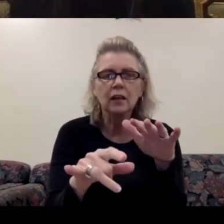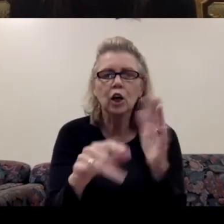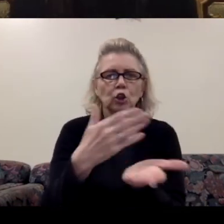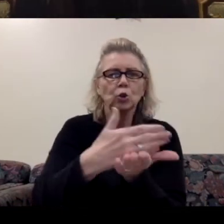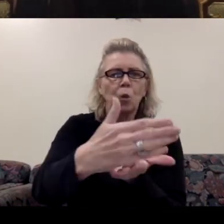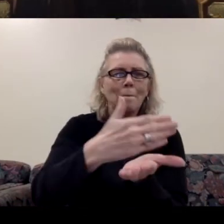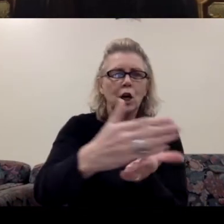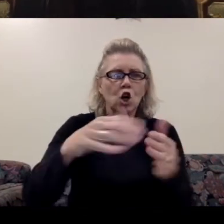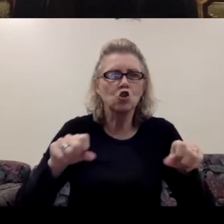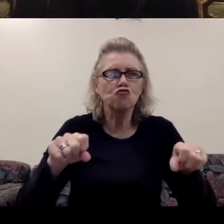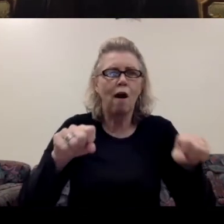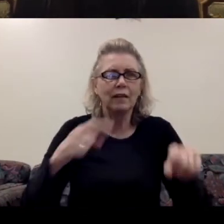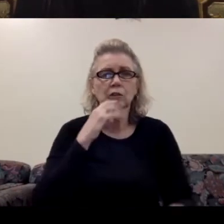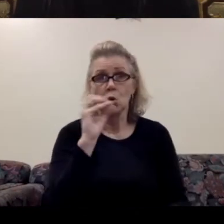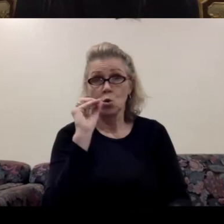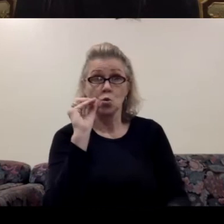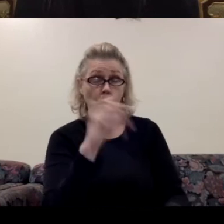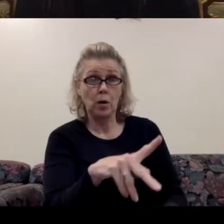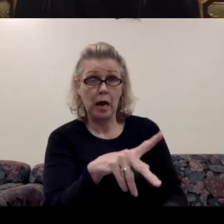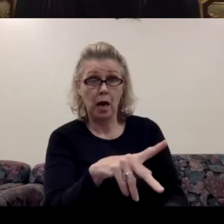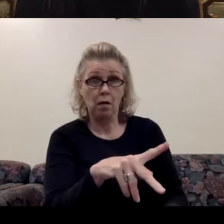And you please, you have three days.